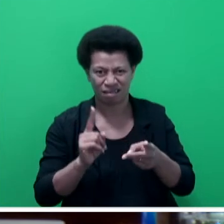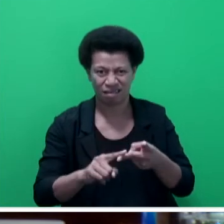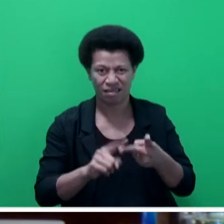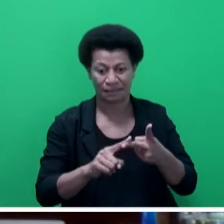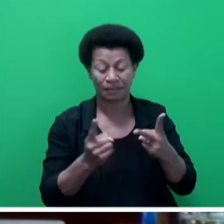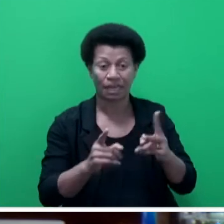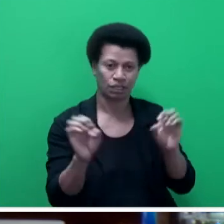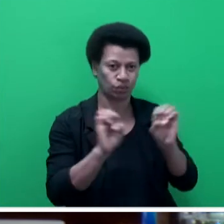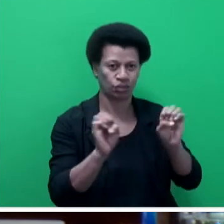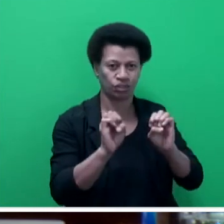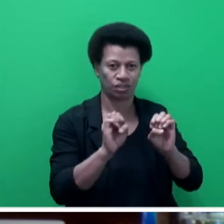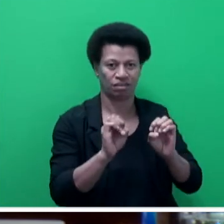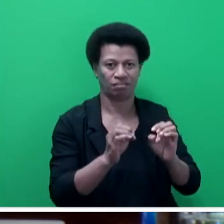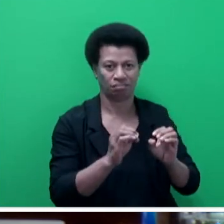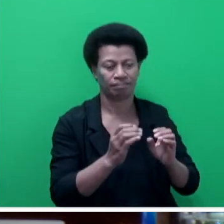emergencies.